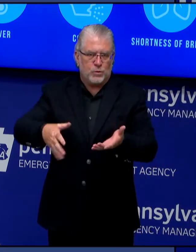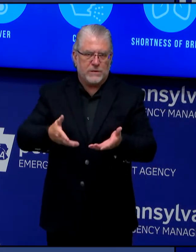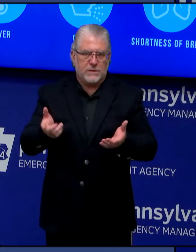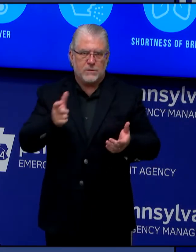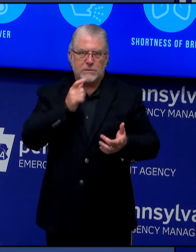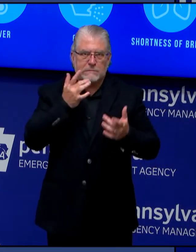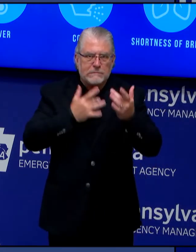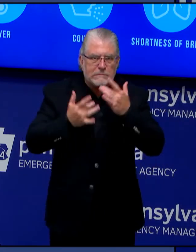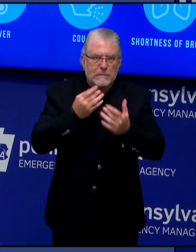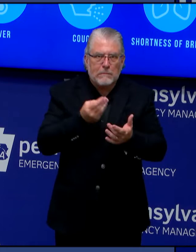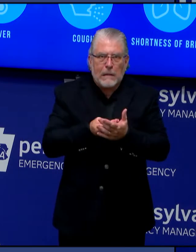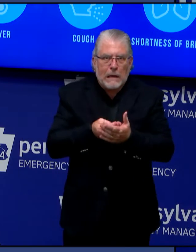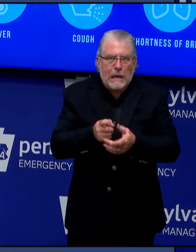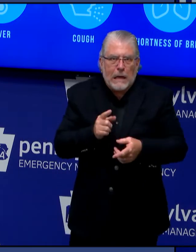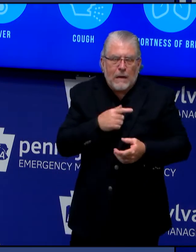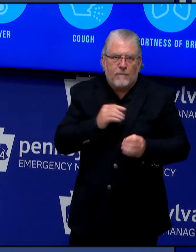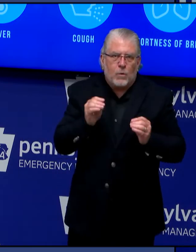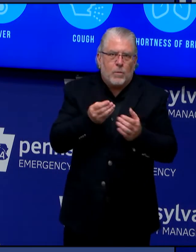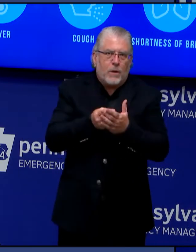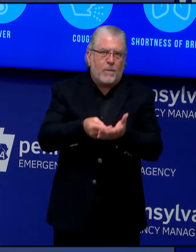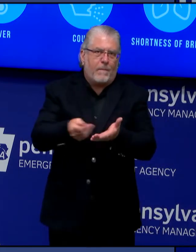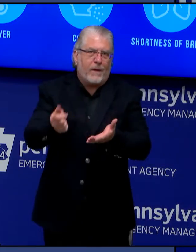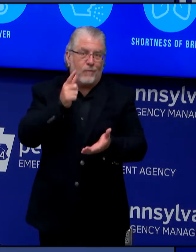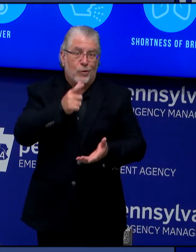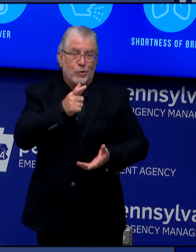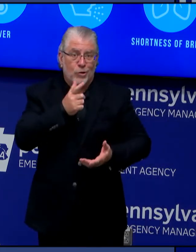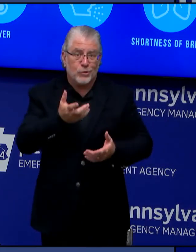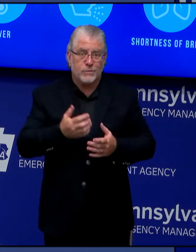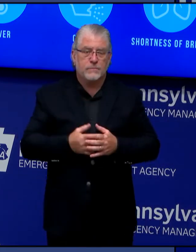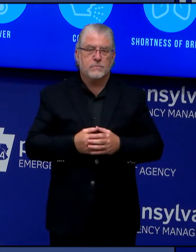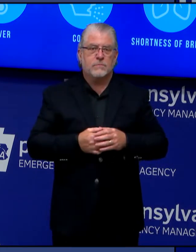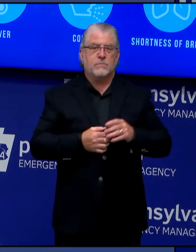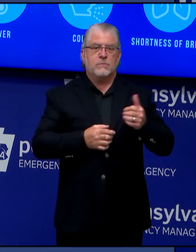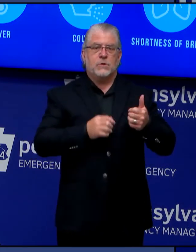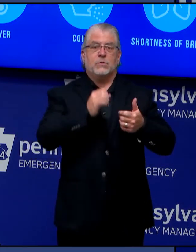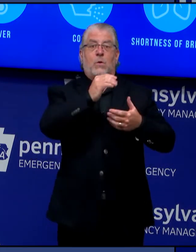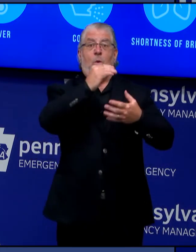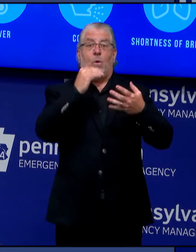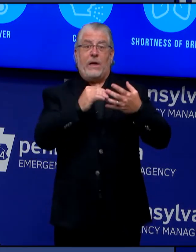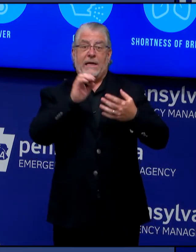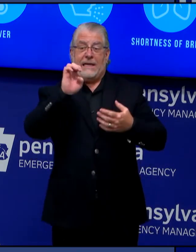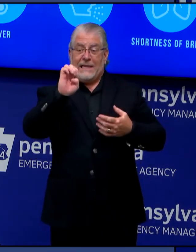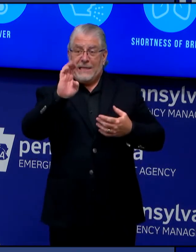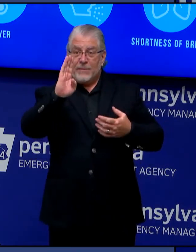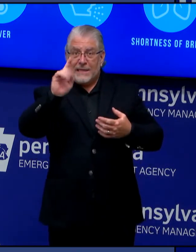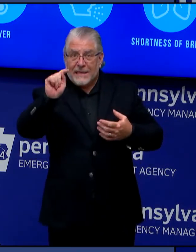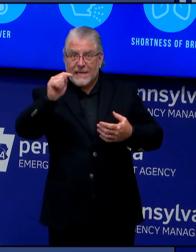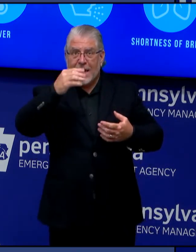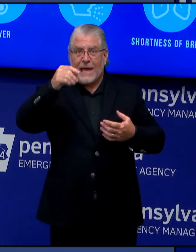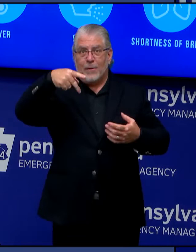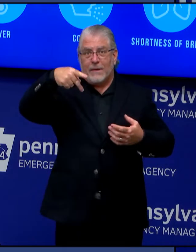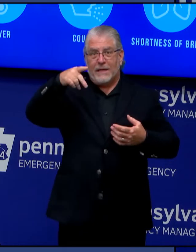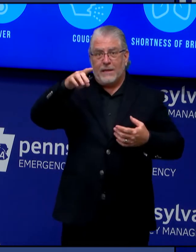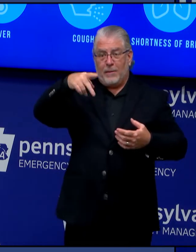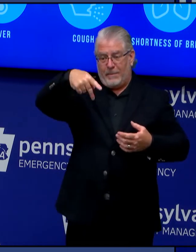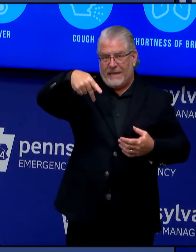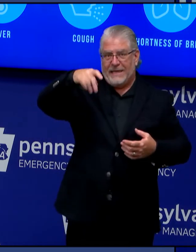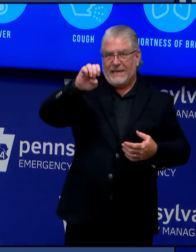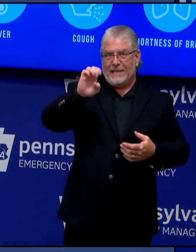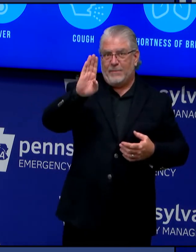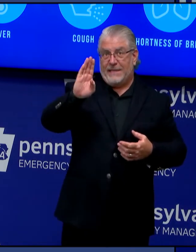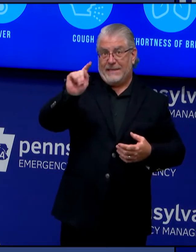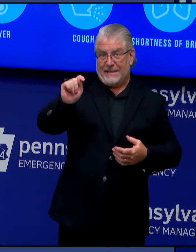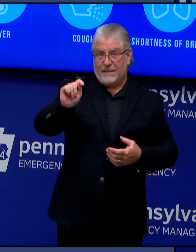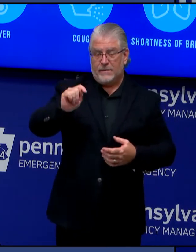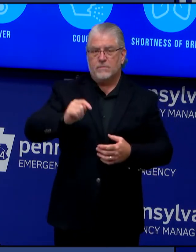In total, PEBT will help the families of more than 950,000 kids. Families will